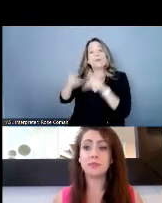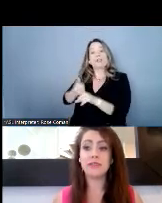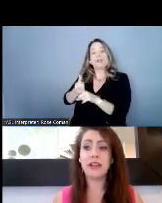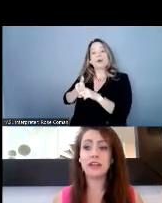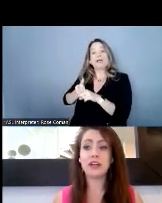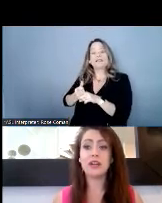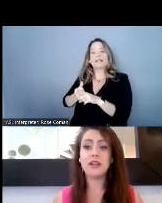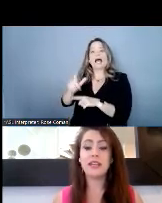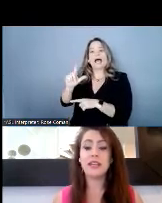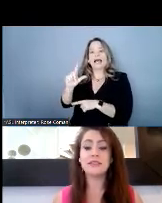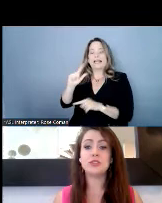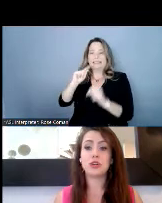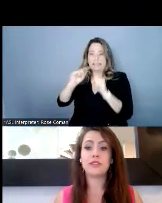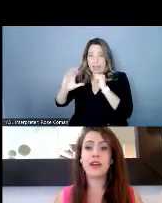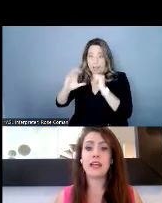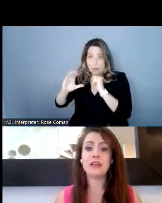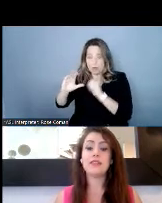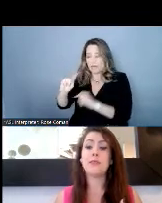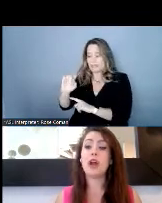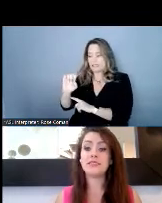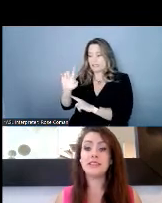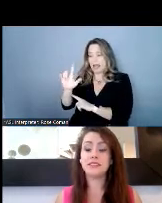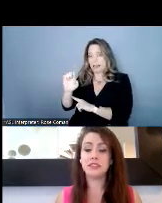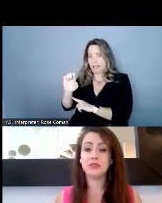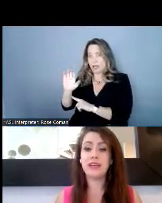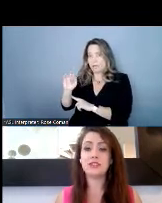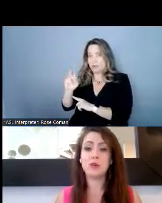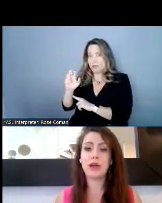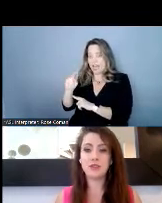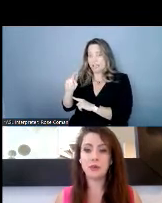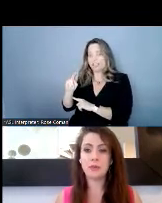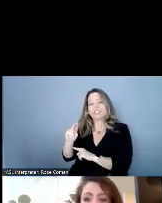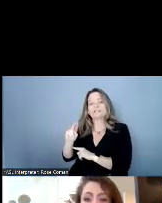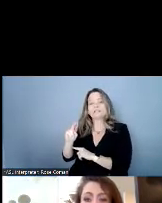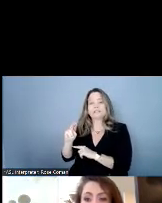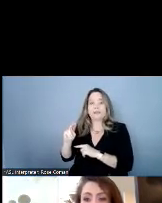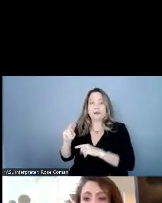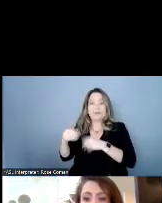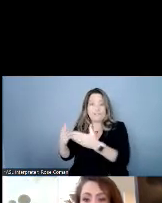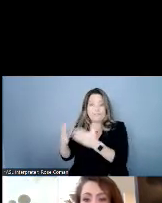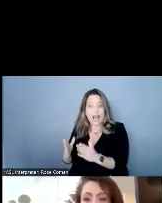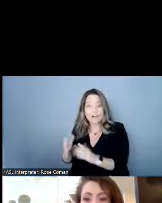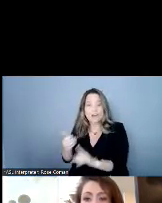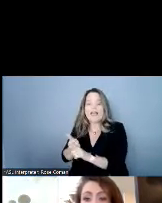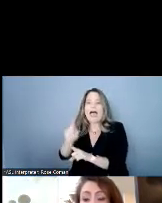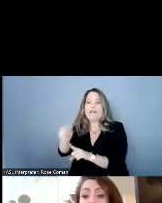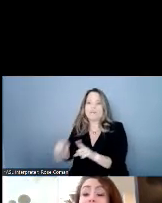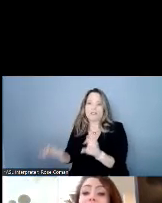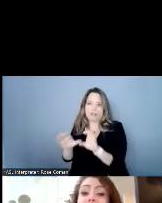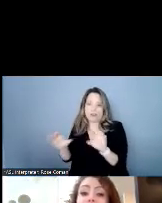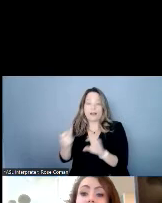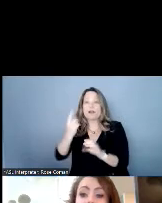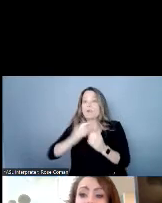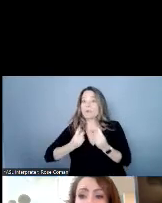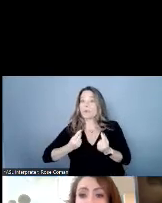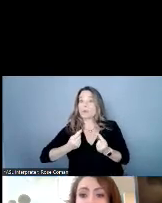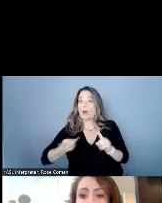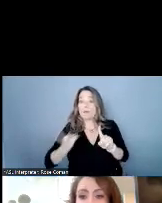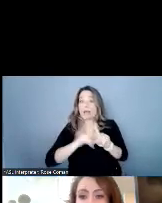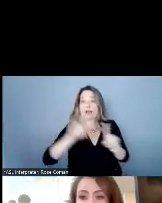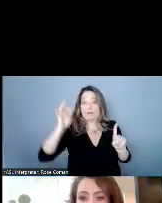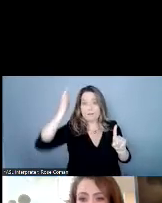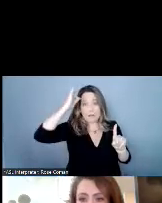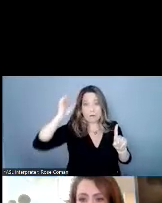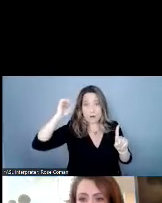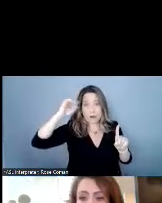services provider is certified the process to do that is you have to apply with the federal government specifically the federal